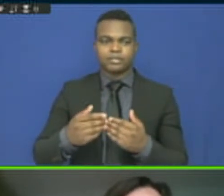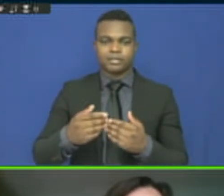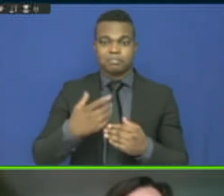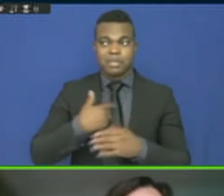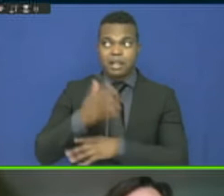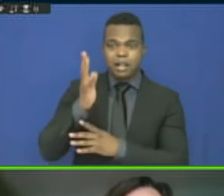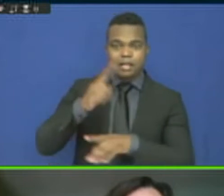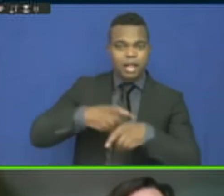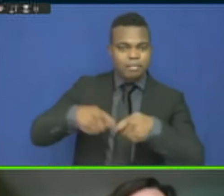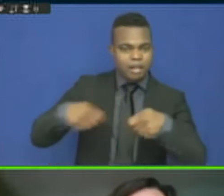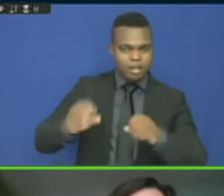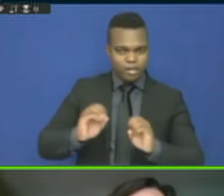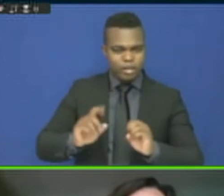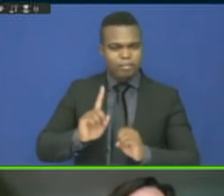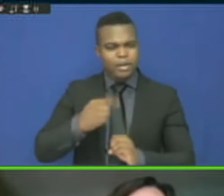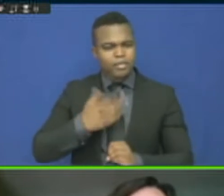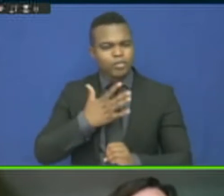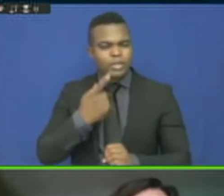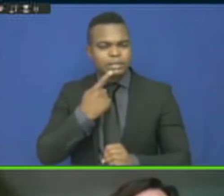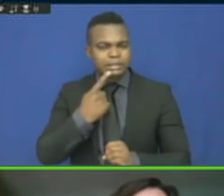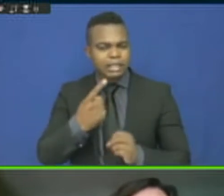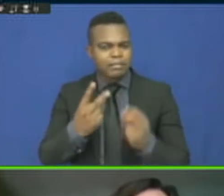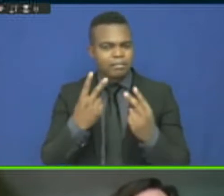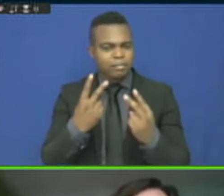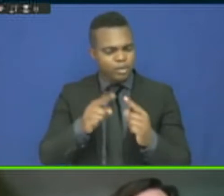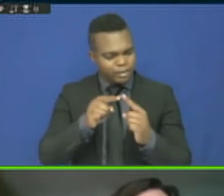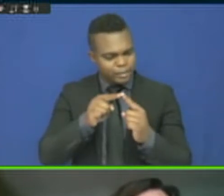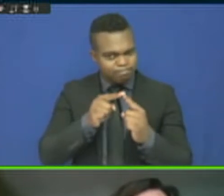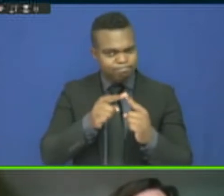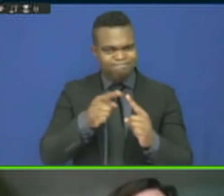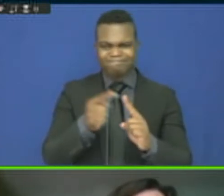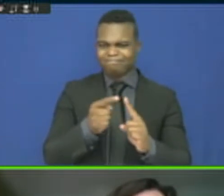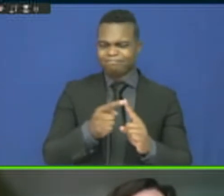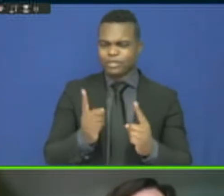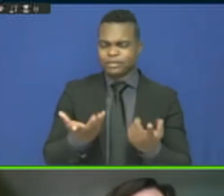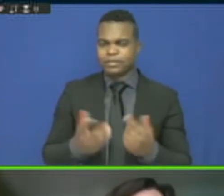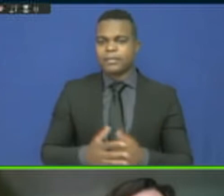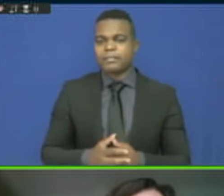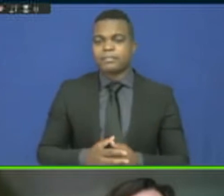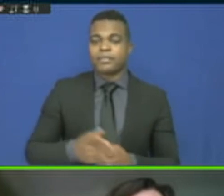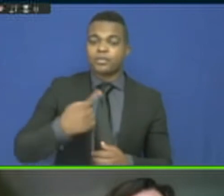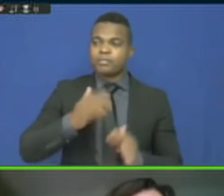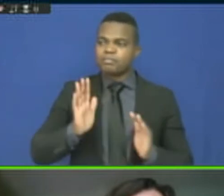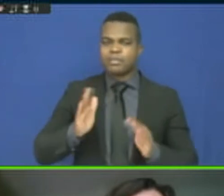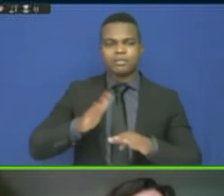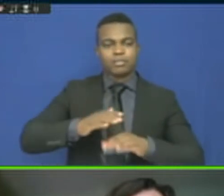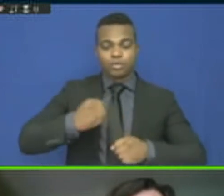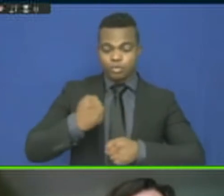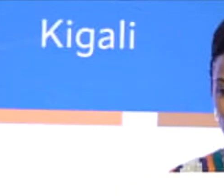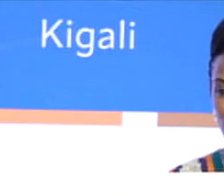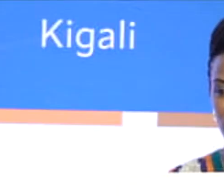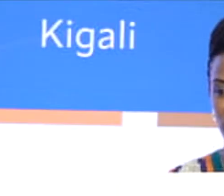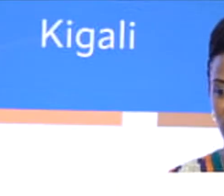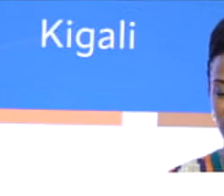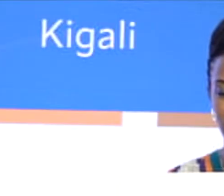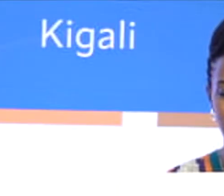point that we need to accelerate local level action. Thank you. Thank